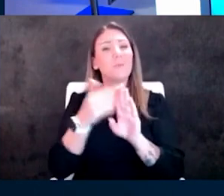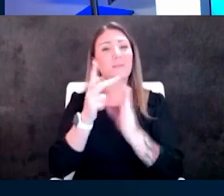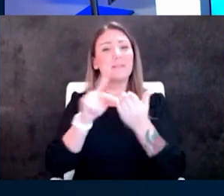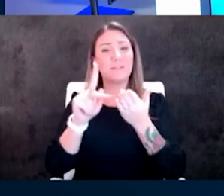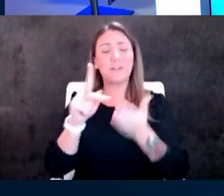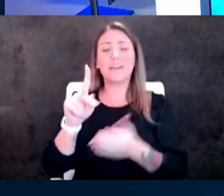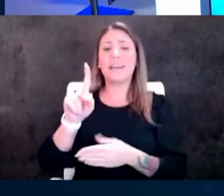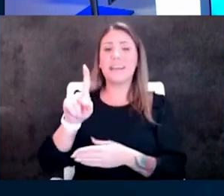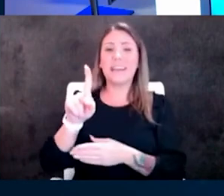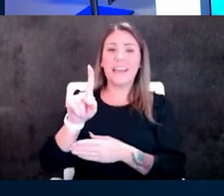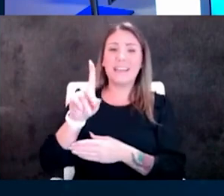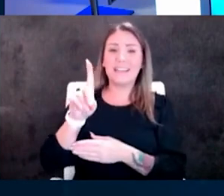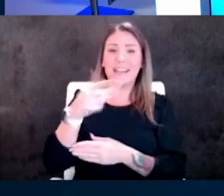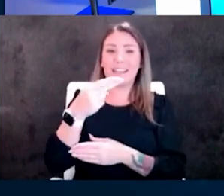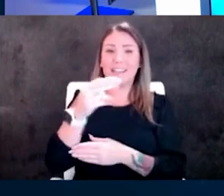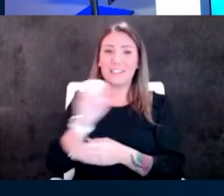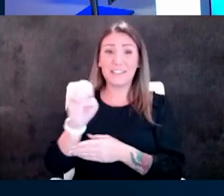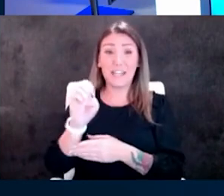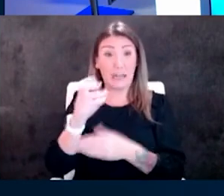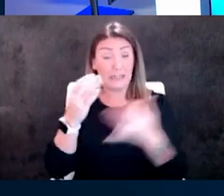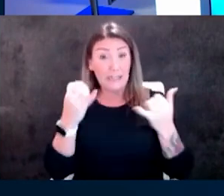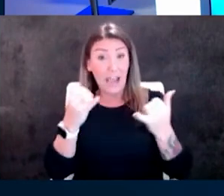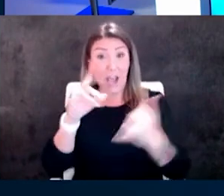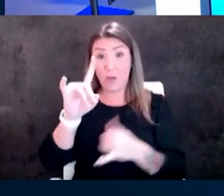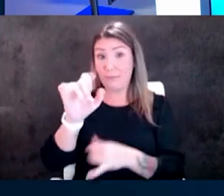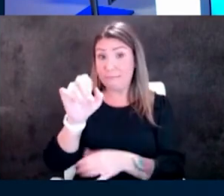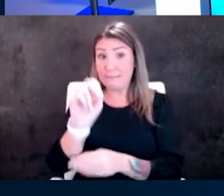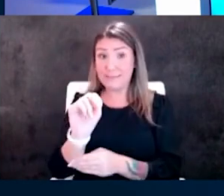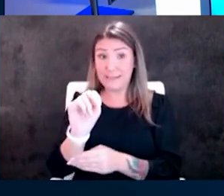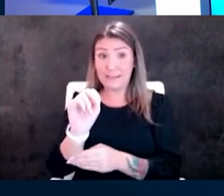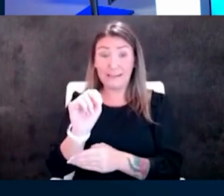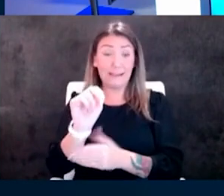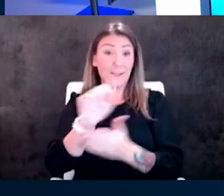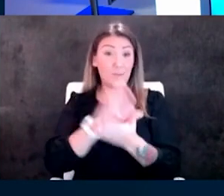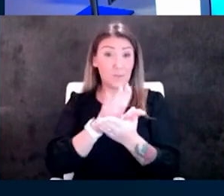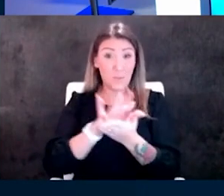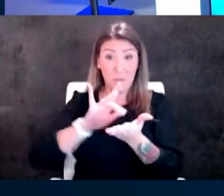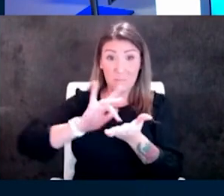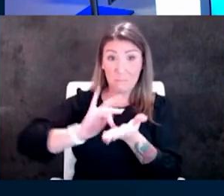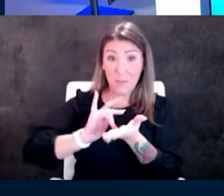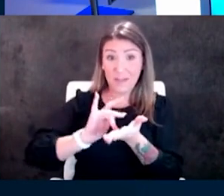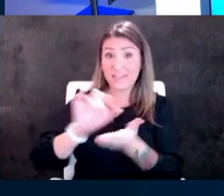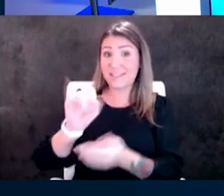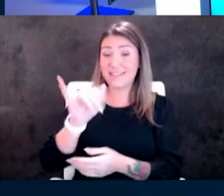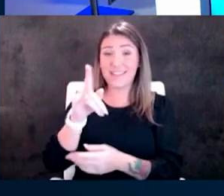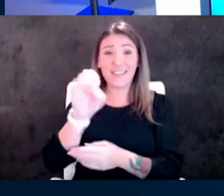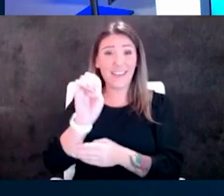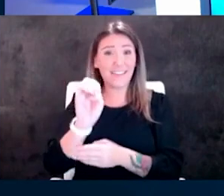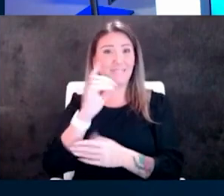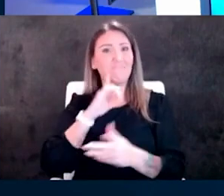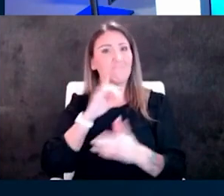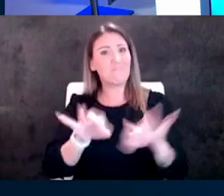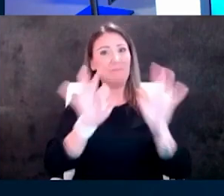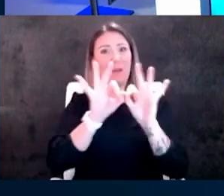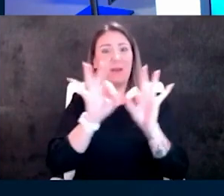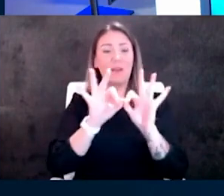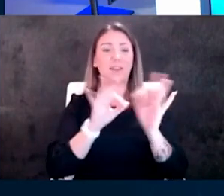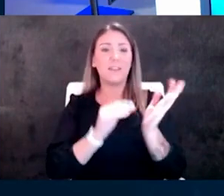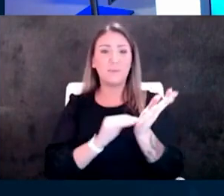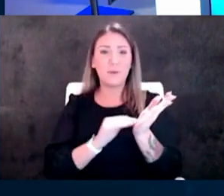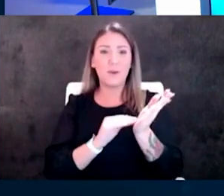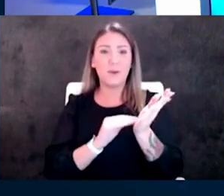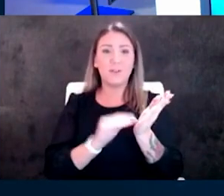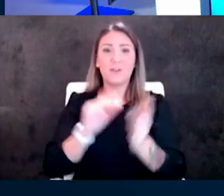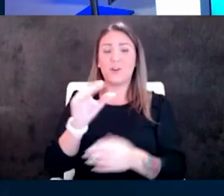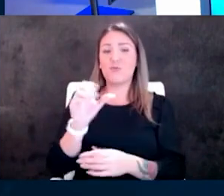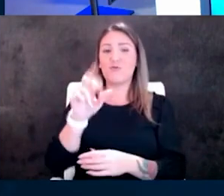you're the dean of the Salina campus for the school of medicine that's a big deal so all right the Dr. Craig Kincannon is with I said internal medicine in